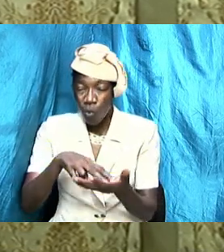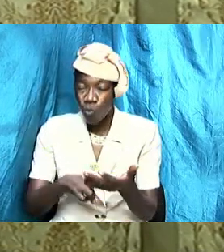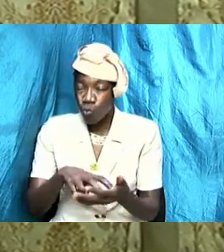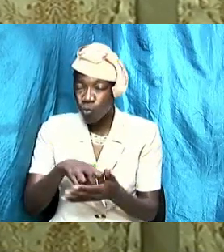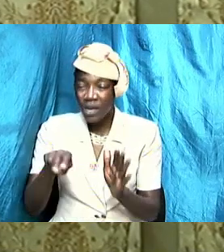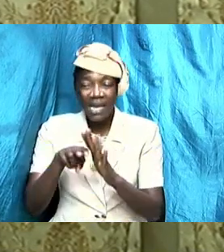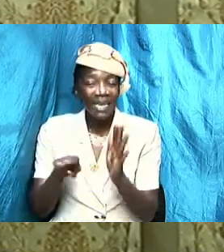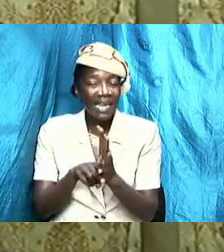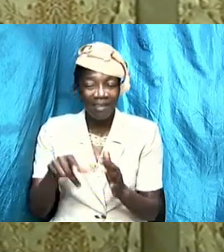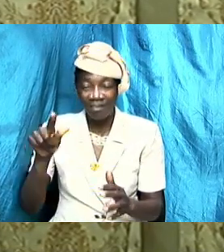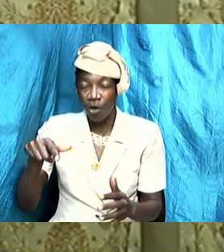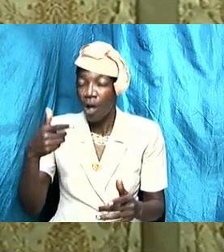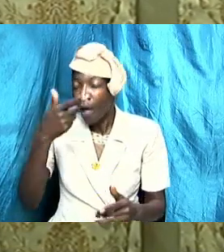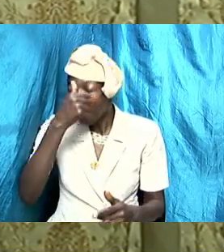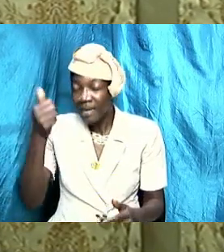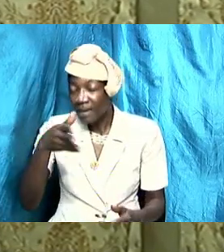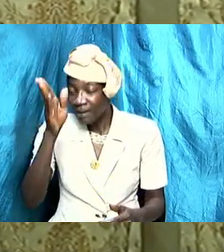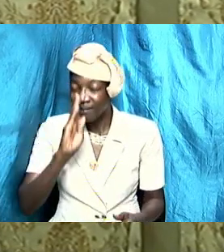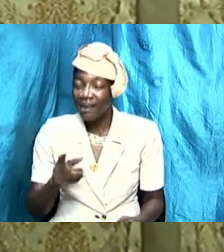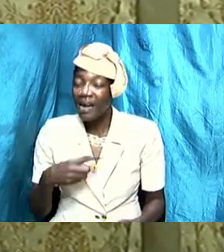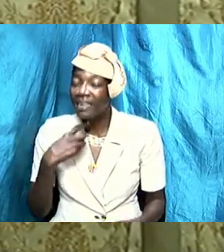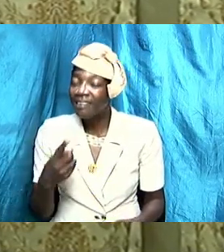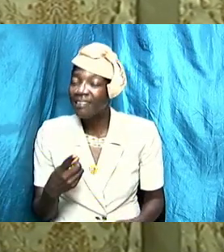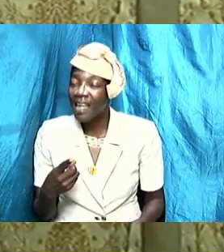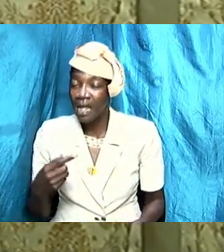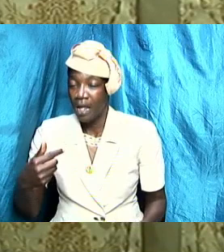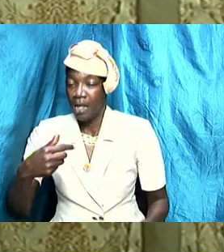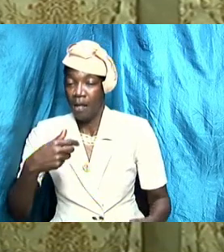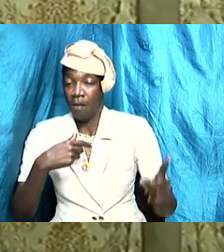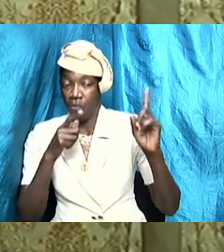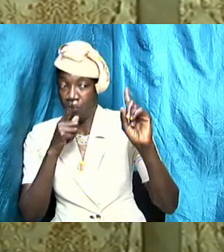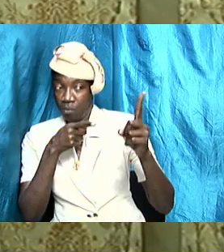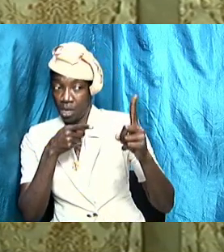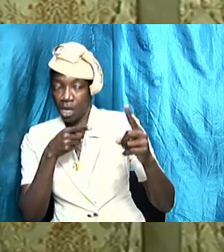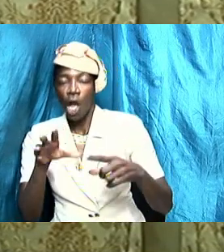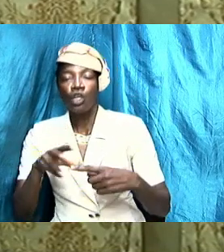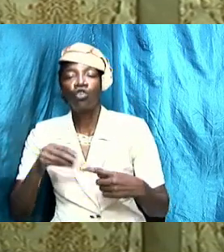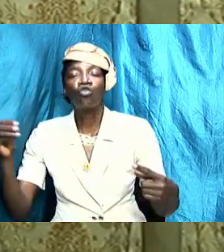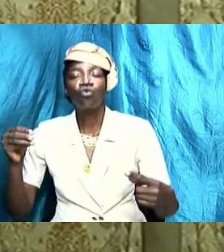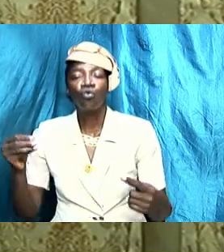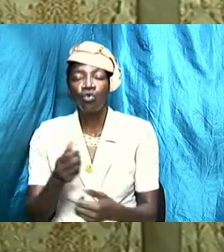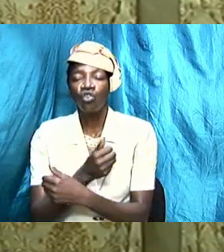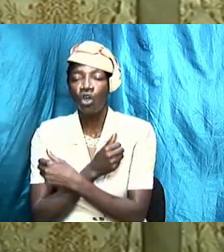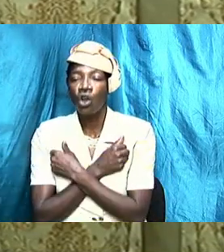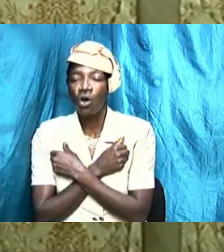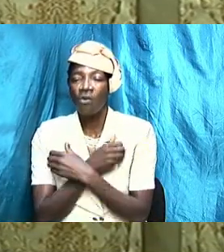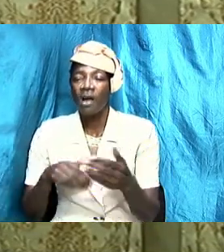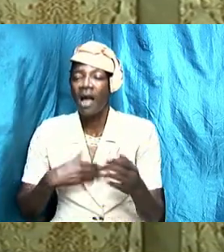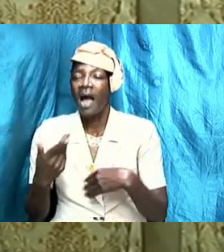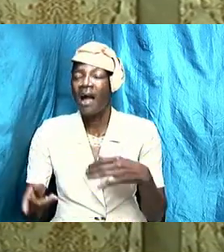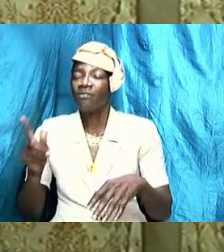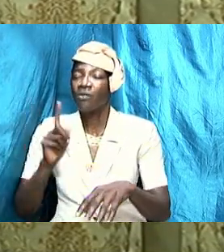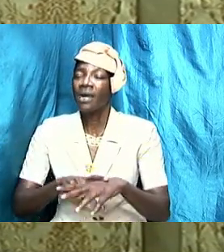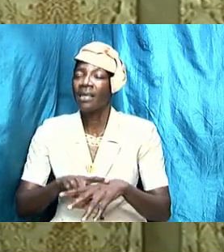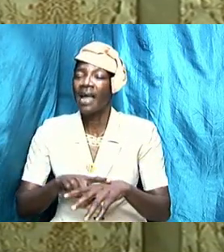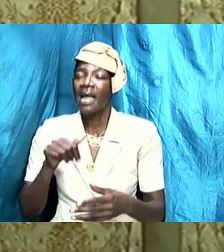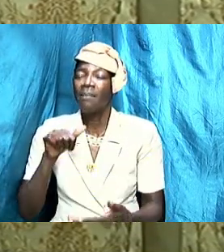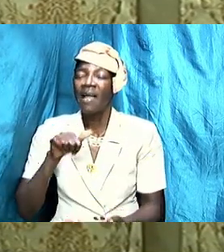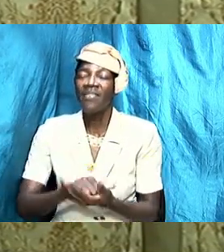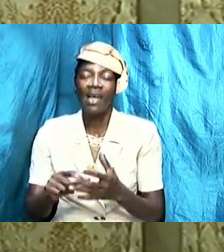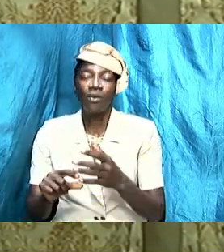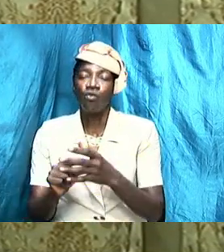because God said to love her and I choose to love her after a while that is going to develop in your